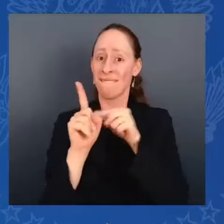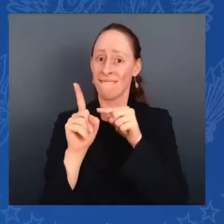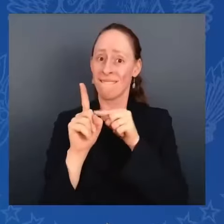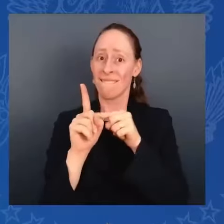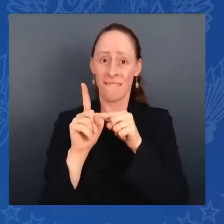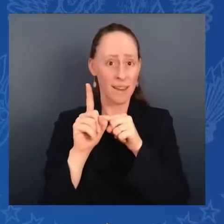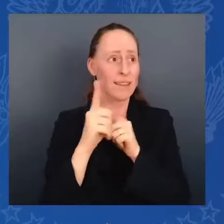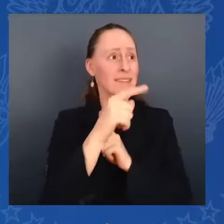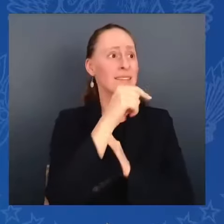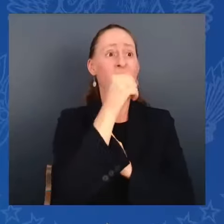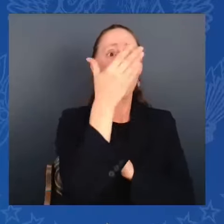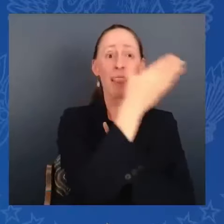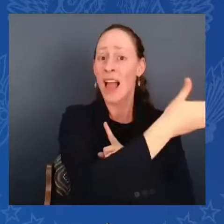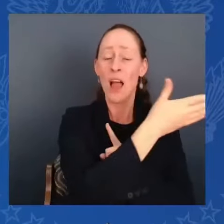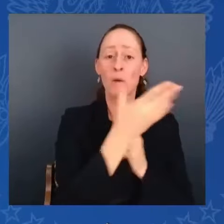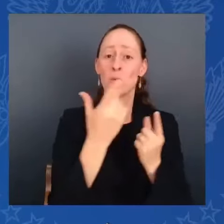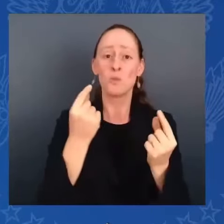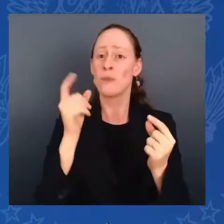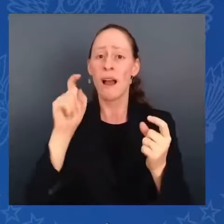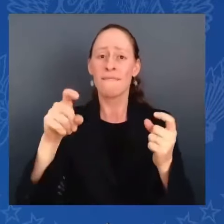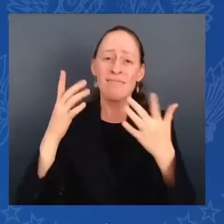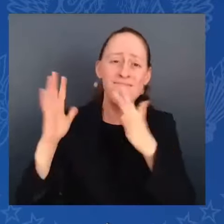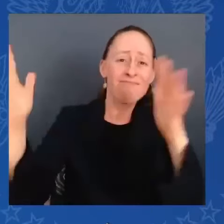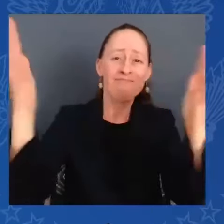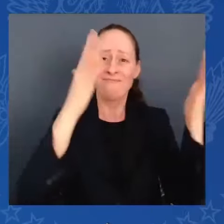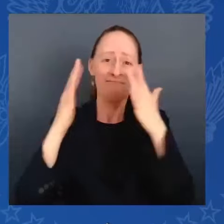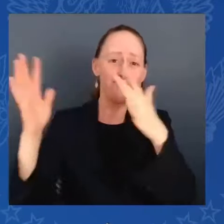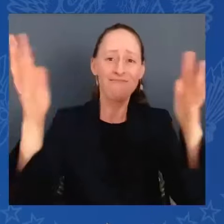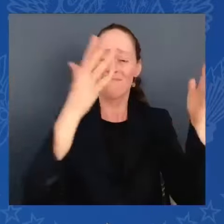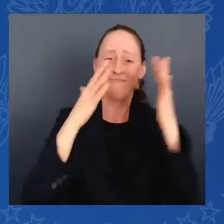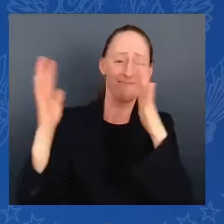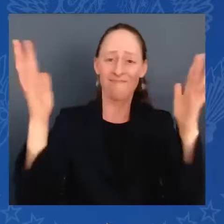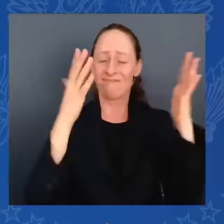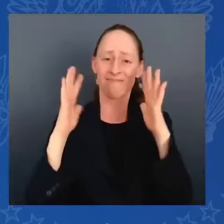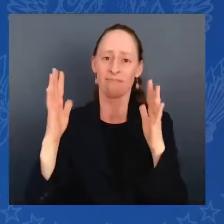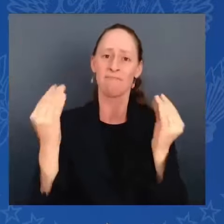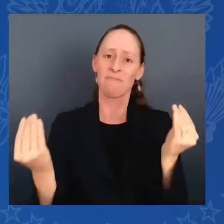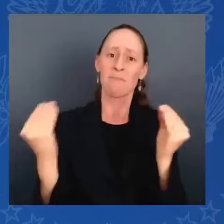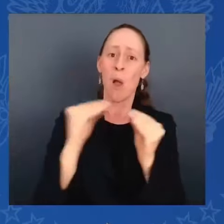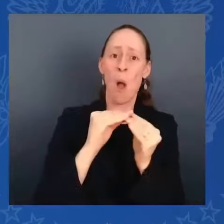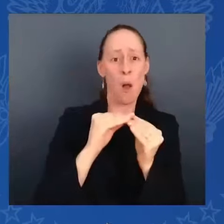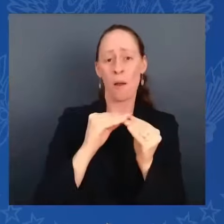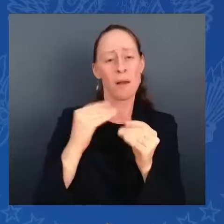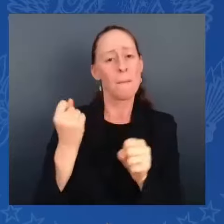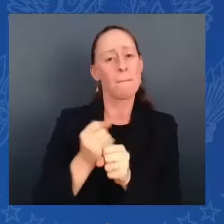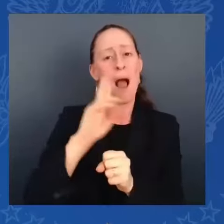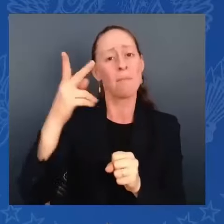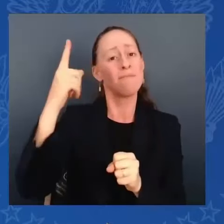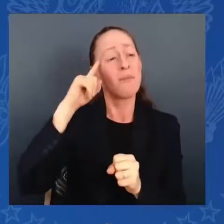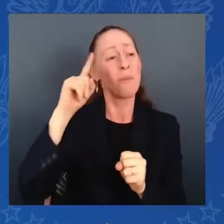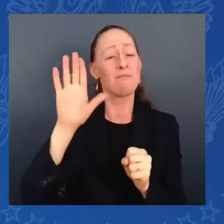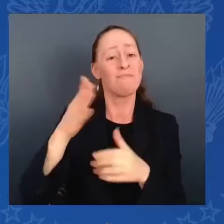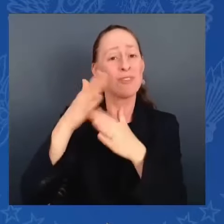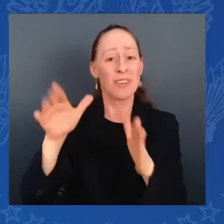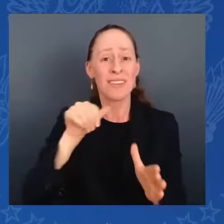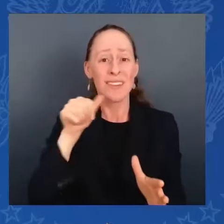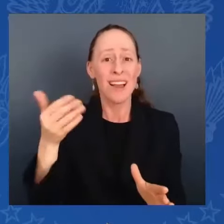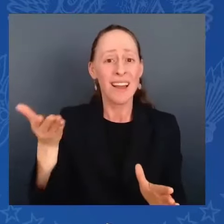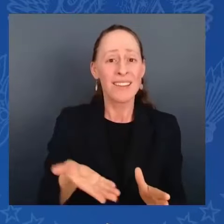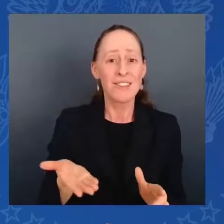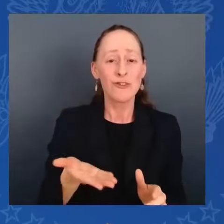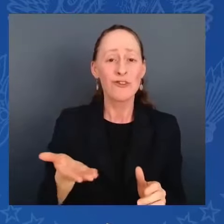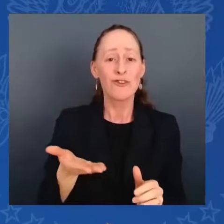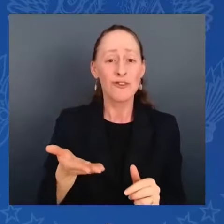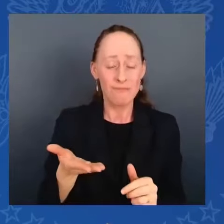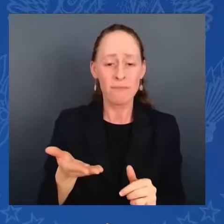you. You're the military kids who save up all your stories to share during that one precious video